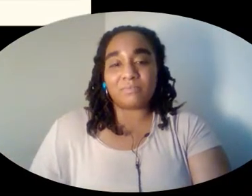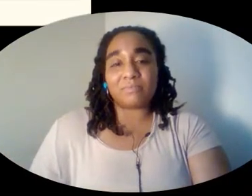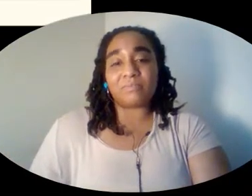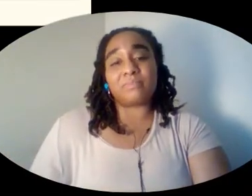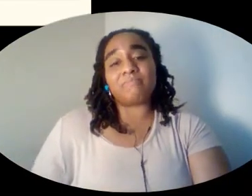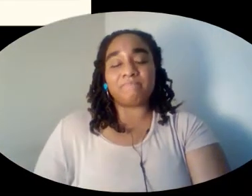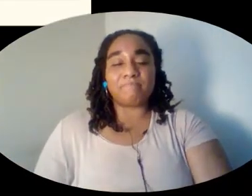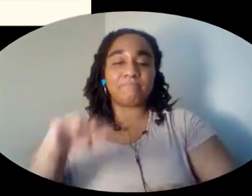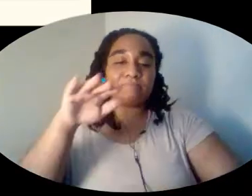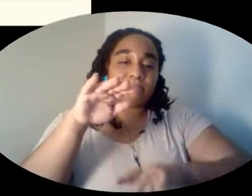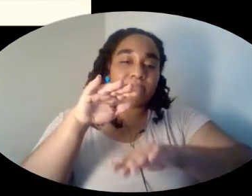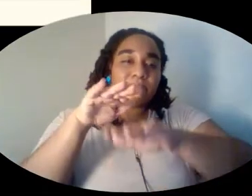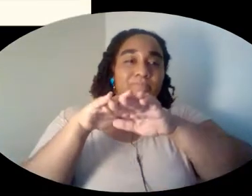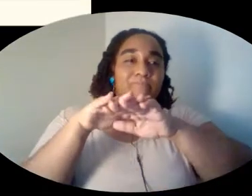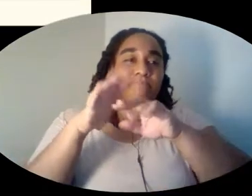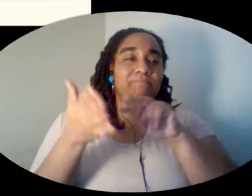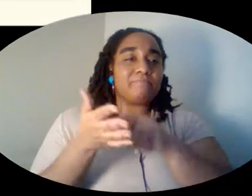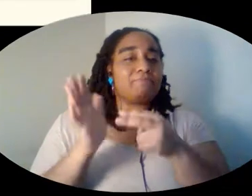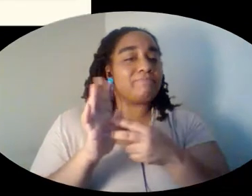What is capacity?